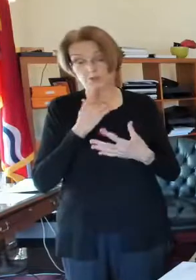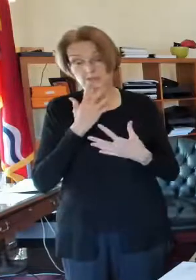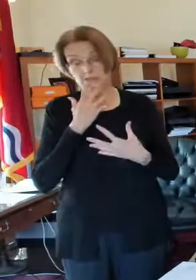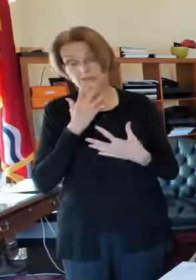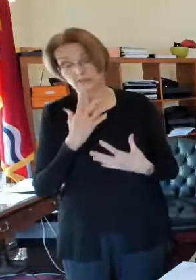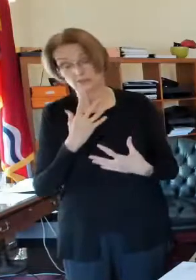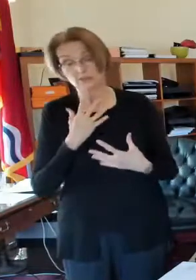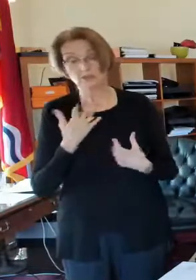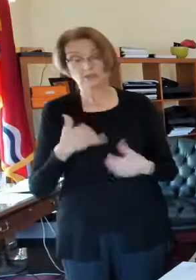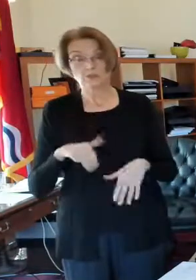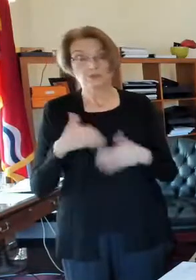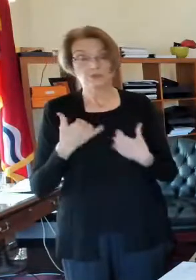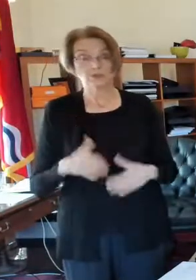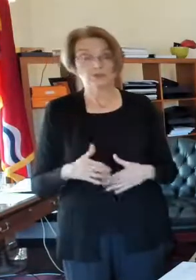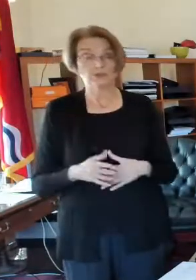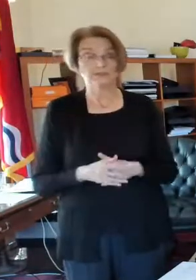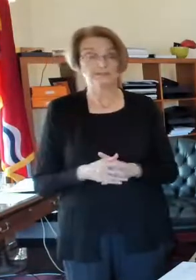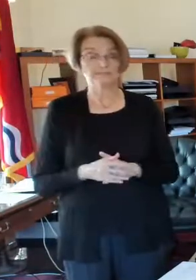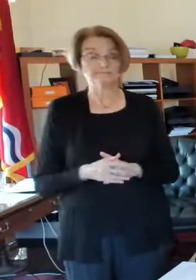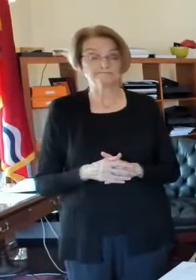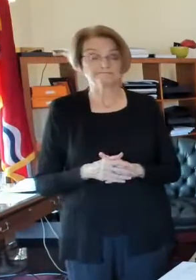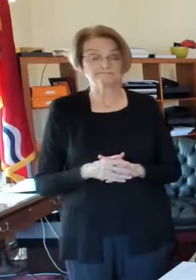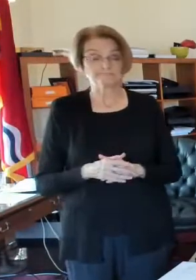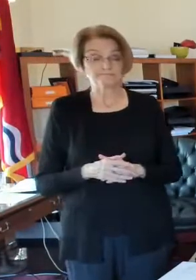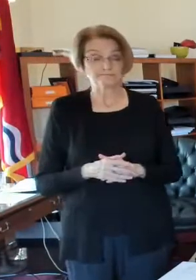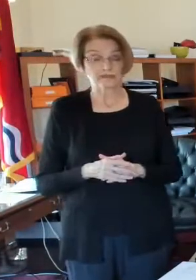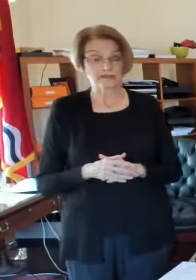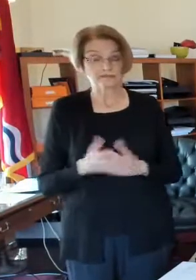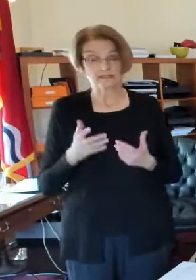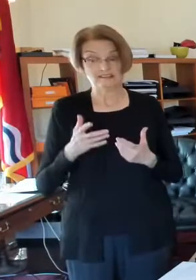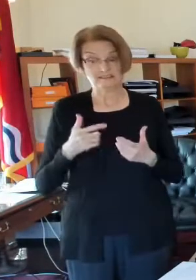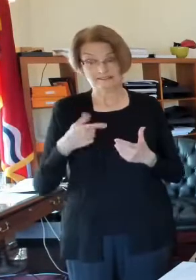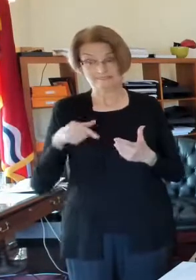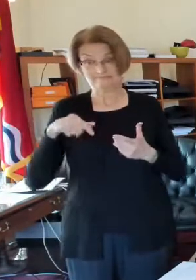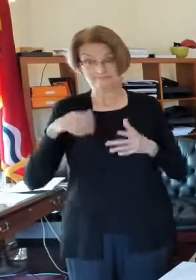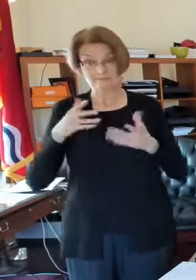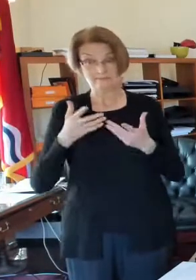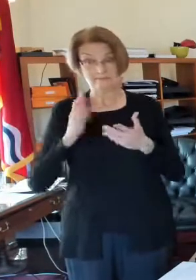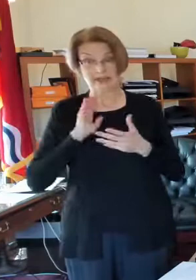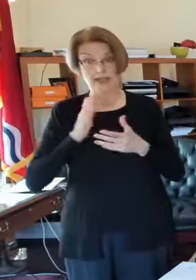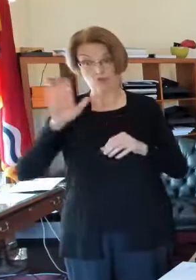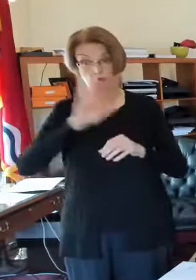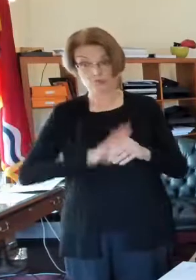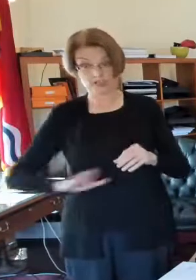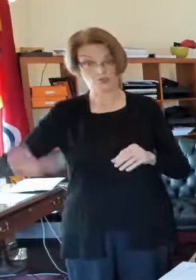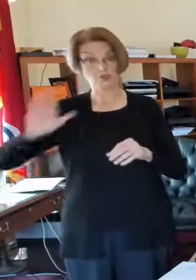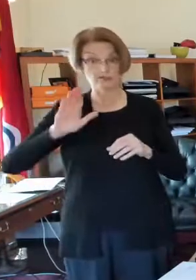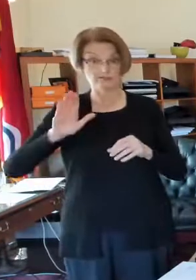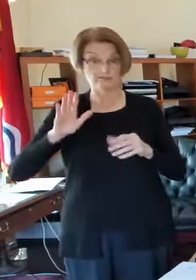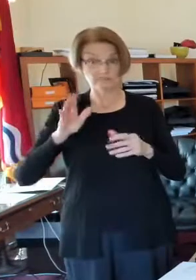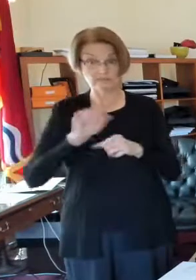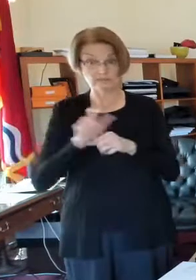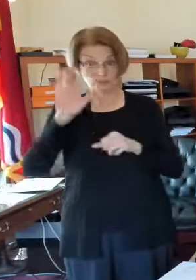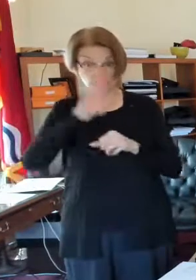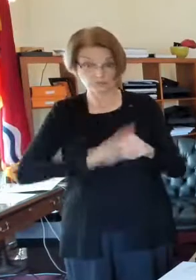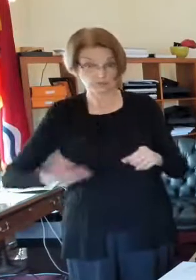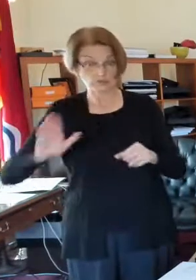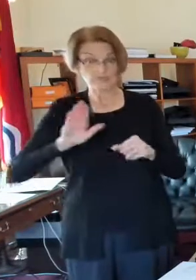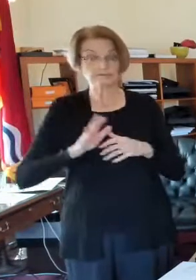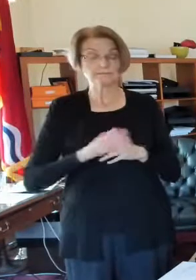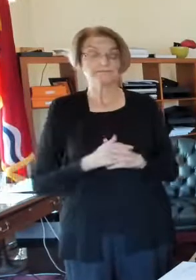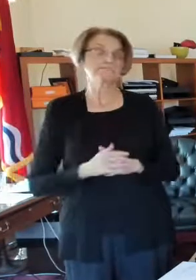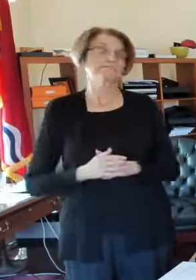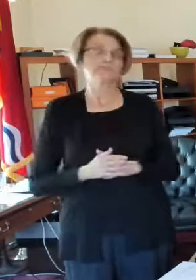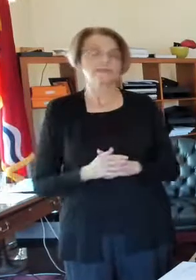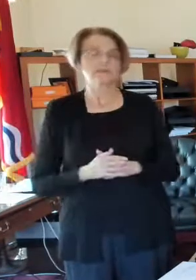and we are, as a region, I'll tell you that one